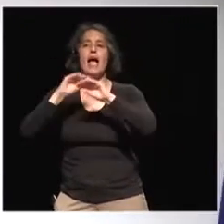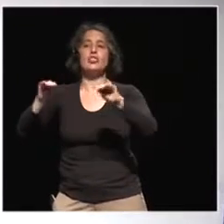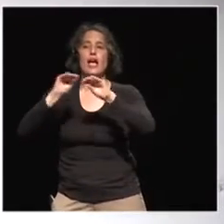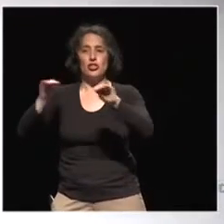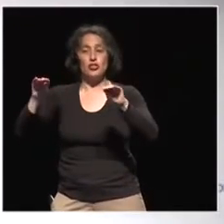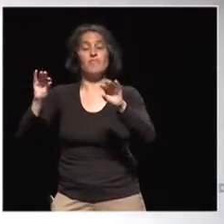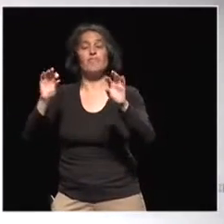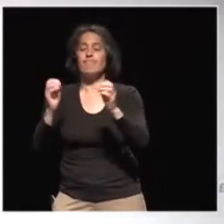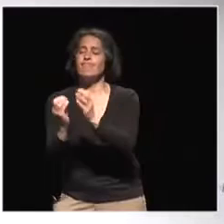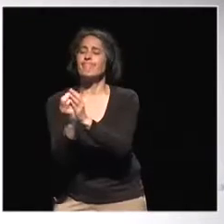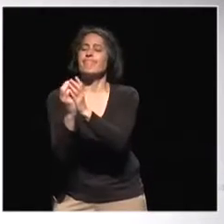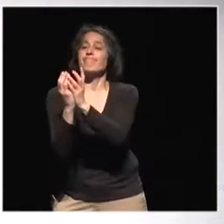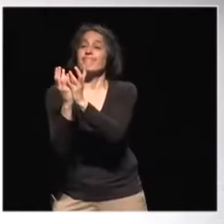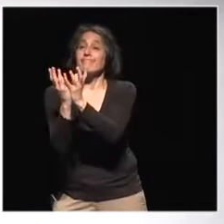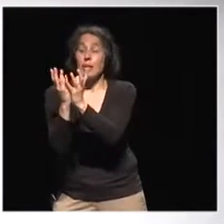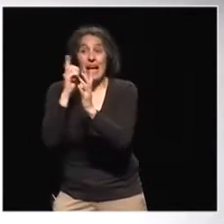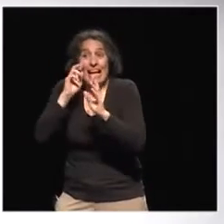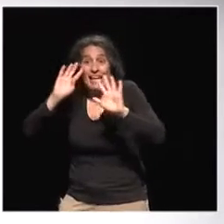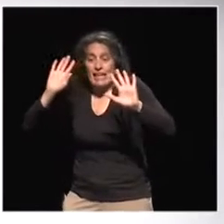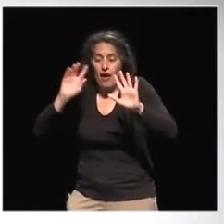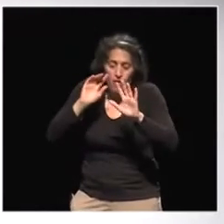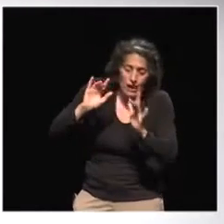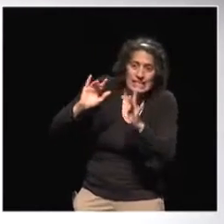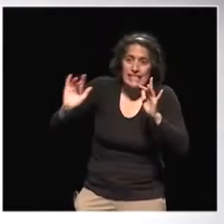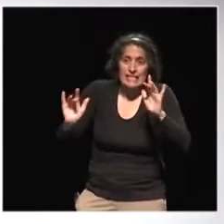Certainly you are an engaged citizen.